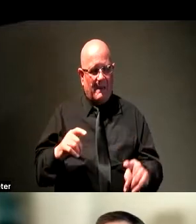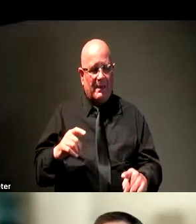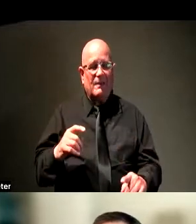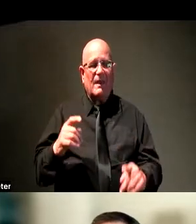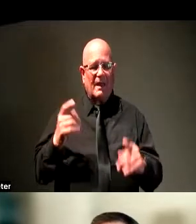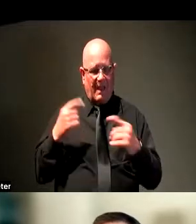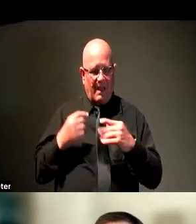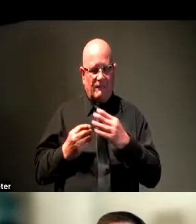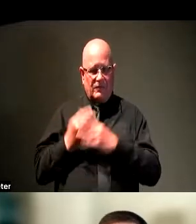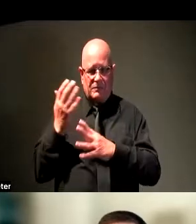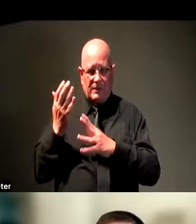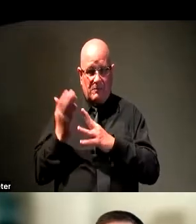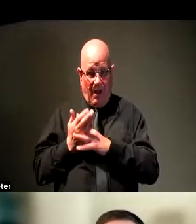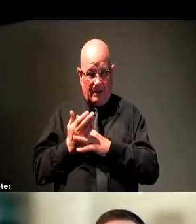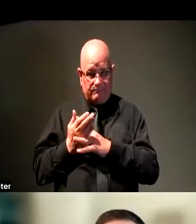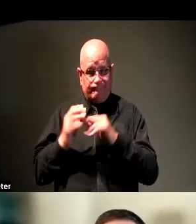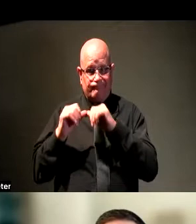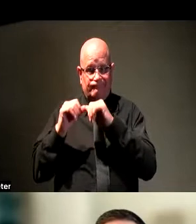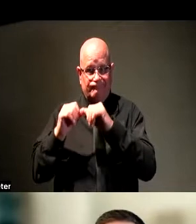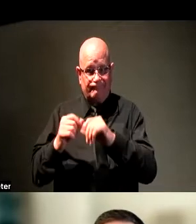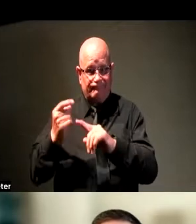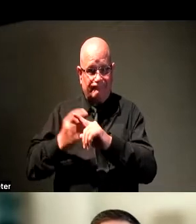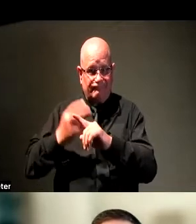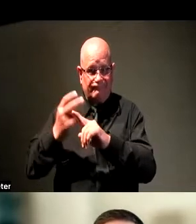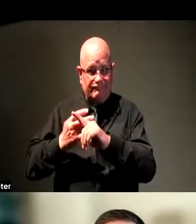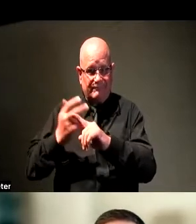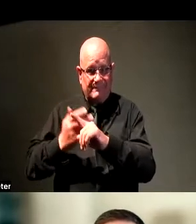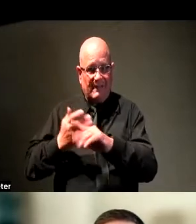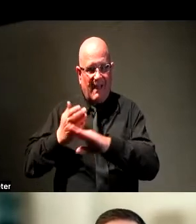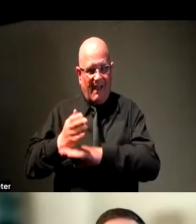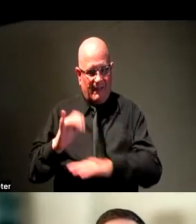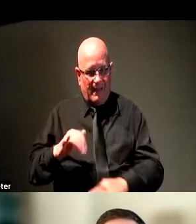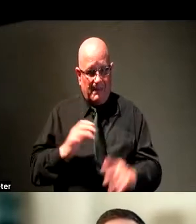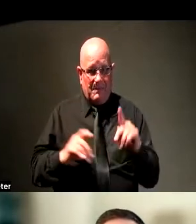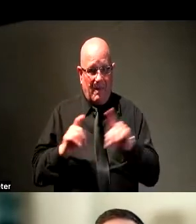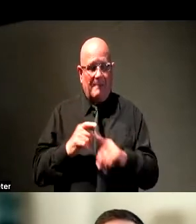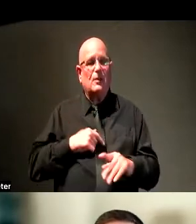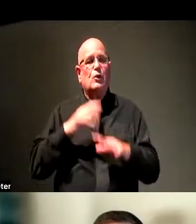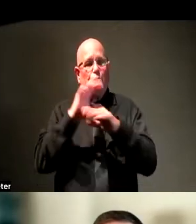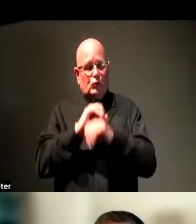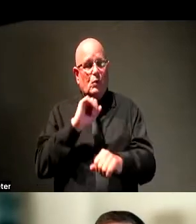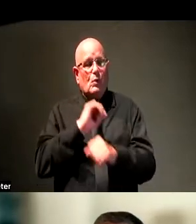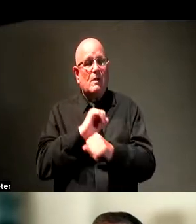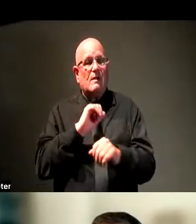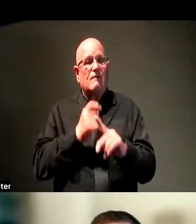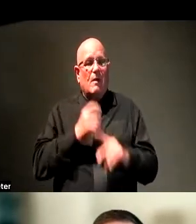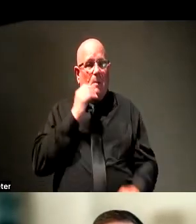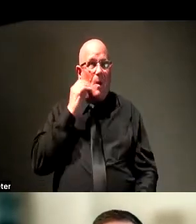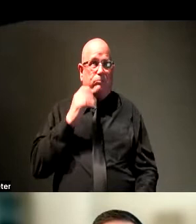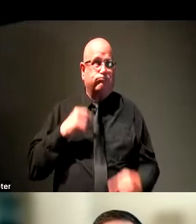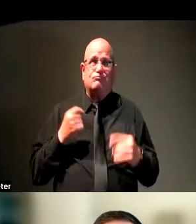and then they were home for several months after that. Even for folks like me who were used to working from home, I've worked from home for